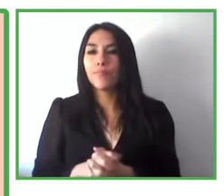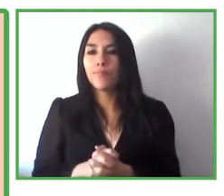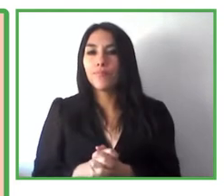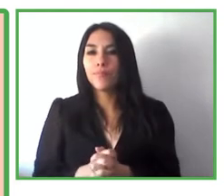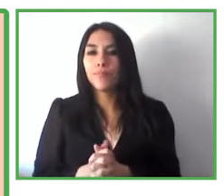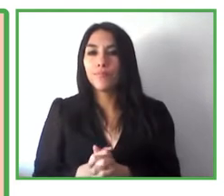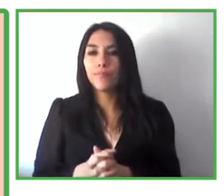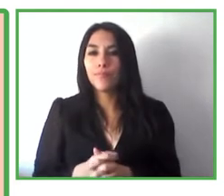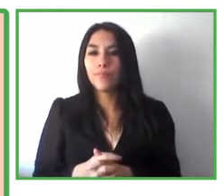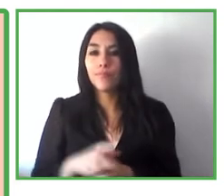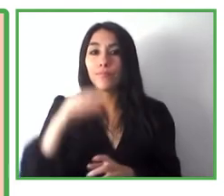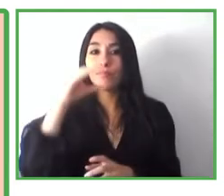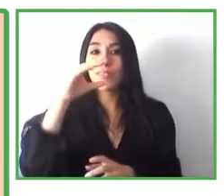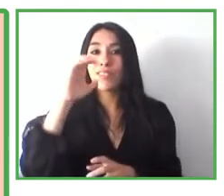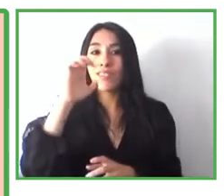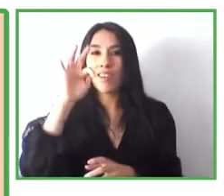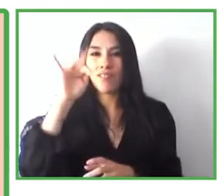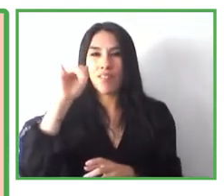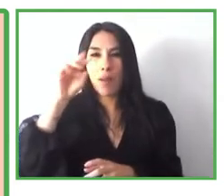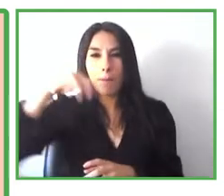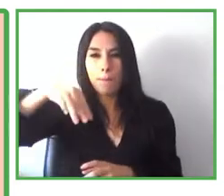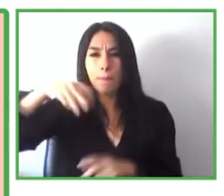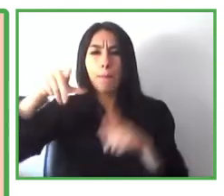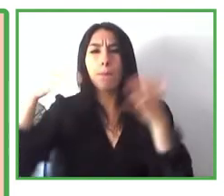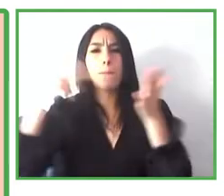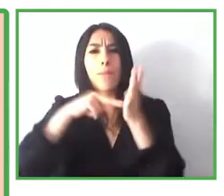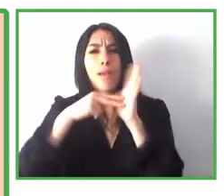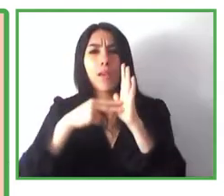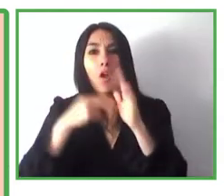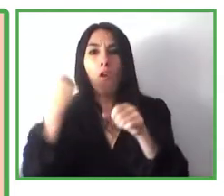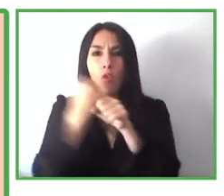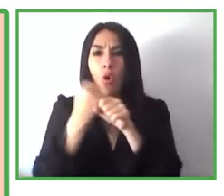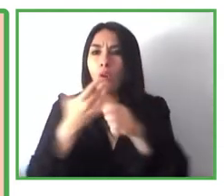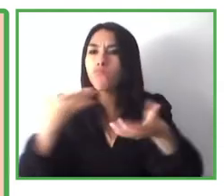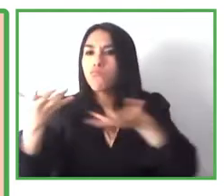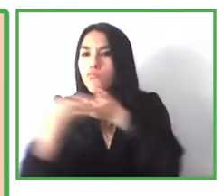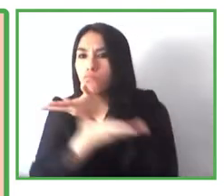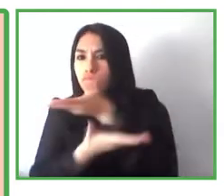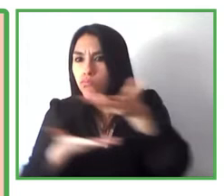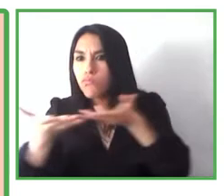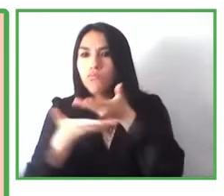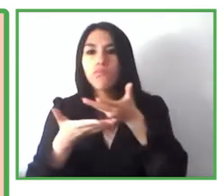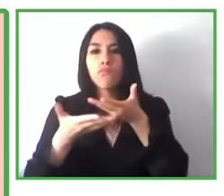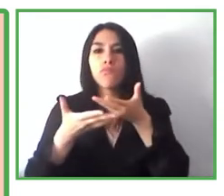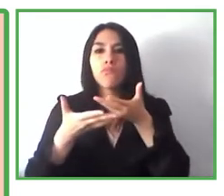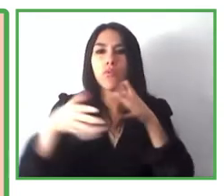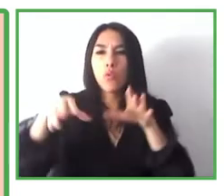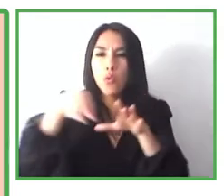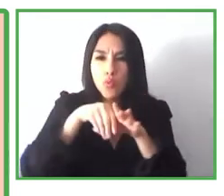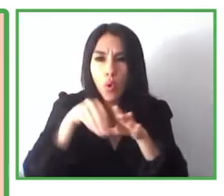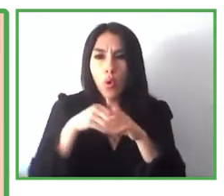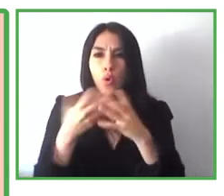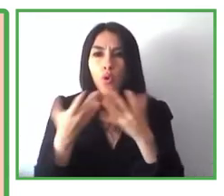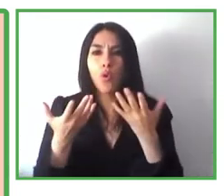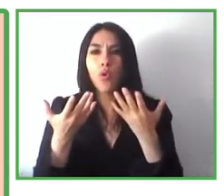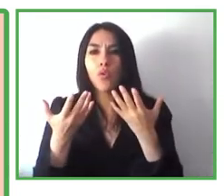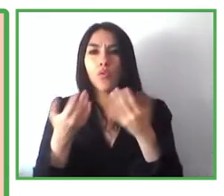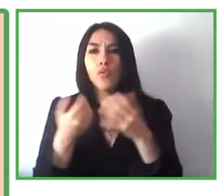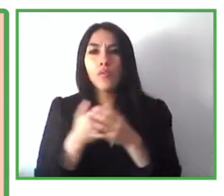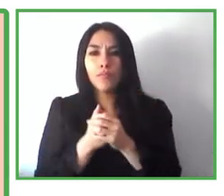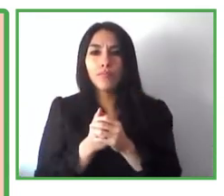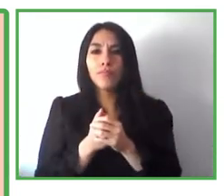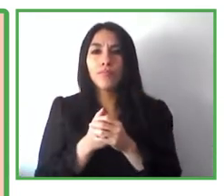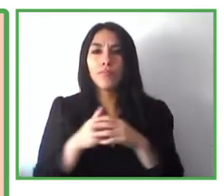activate collaborative work between people and the brands to define the different instances of the